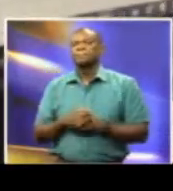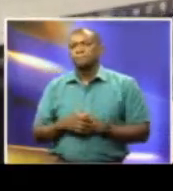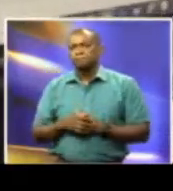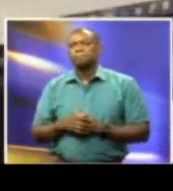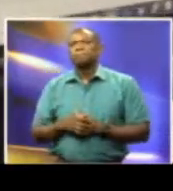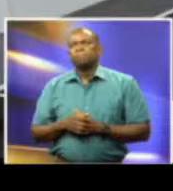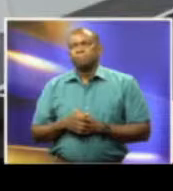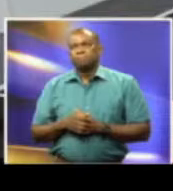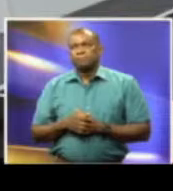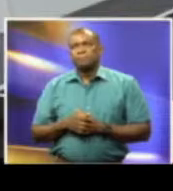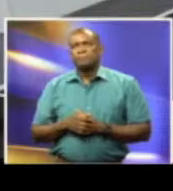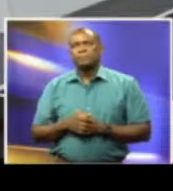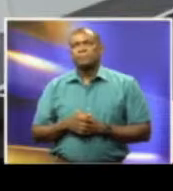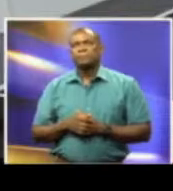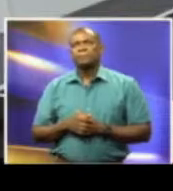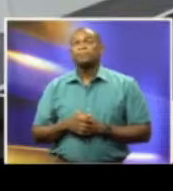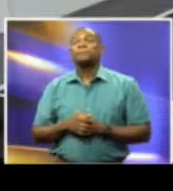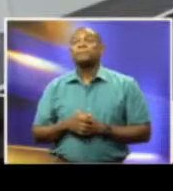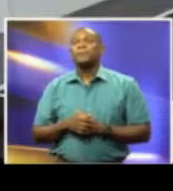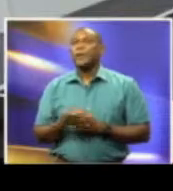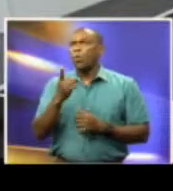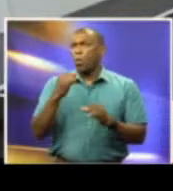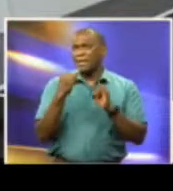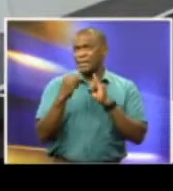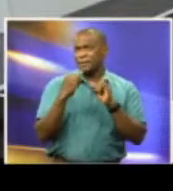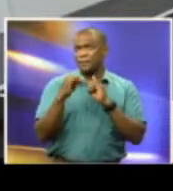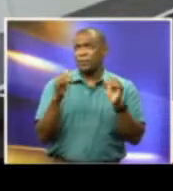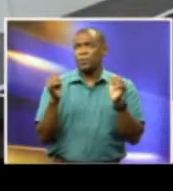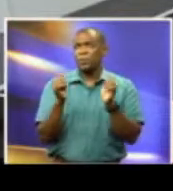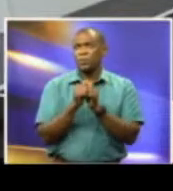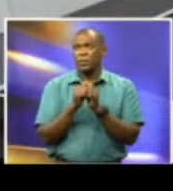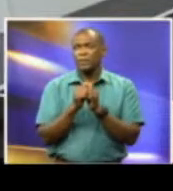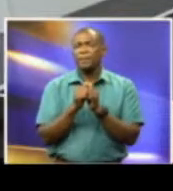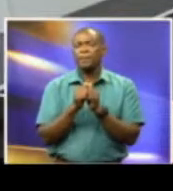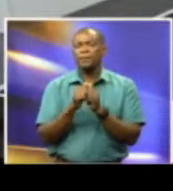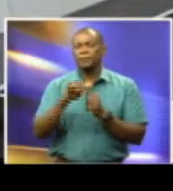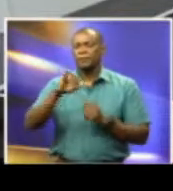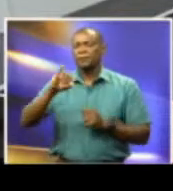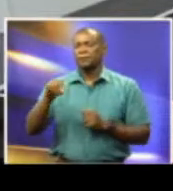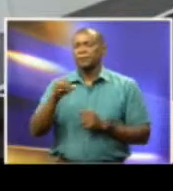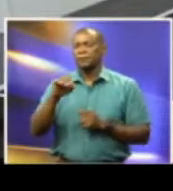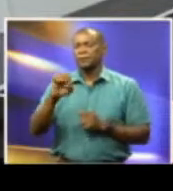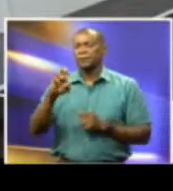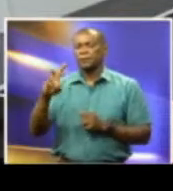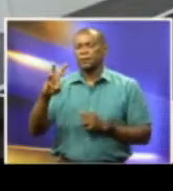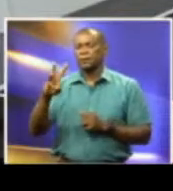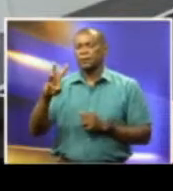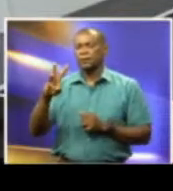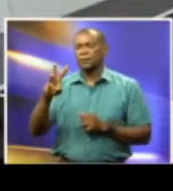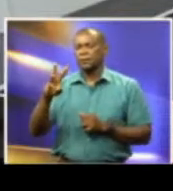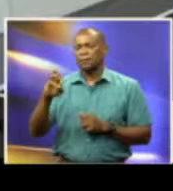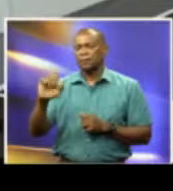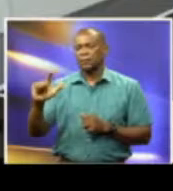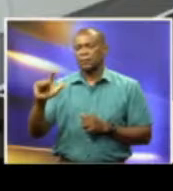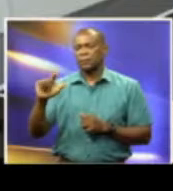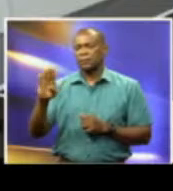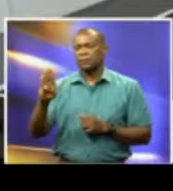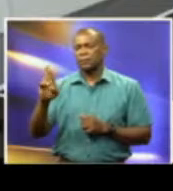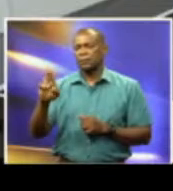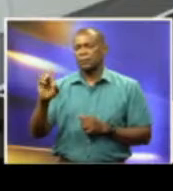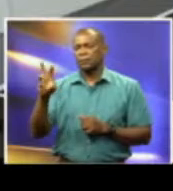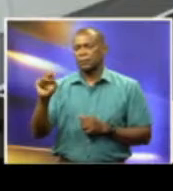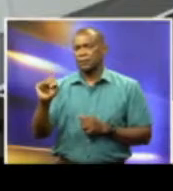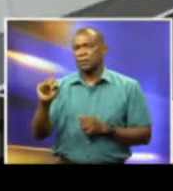TV6 News. In an interview with our political editor, Jewel Brown, earlier this evening, ODPM CEO, retired Major General